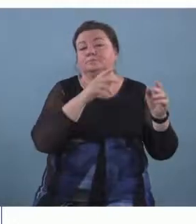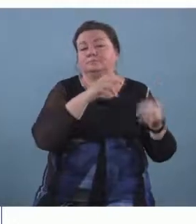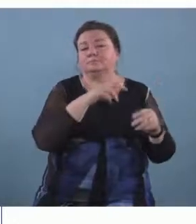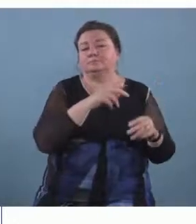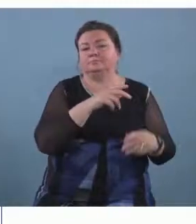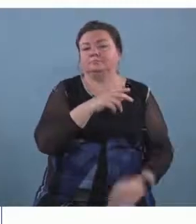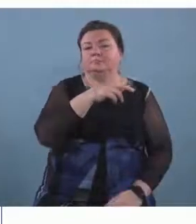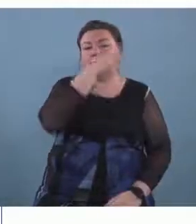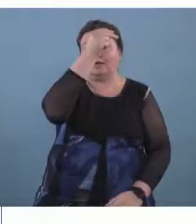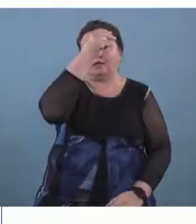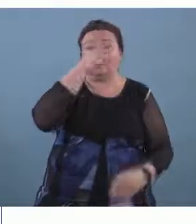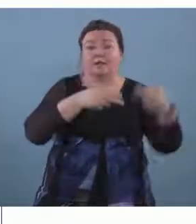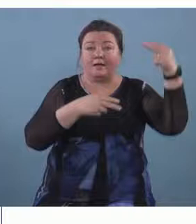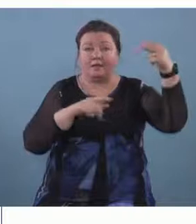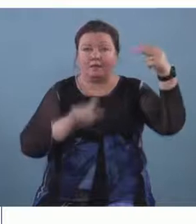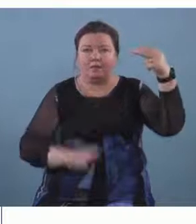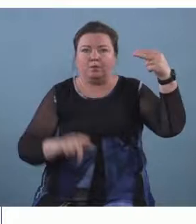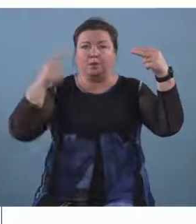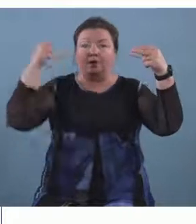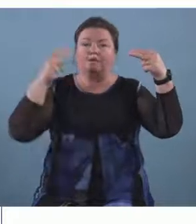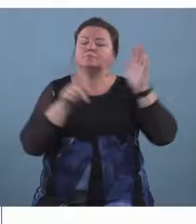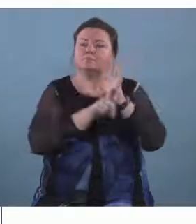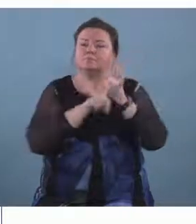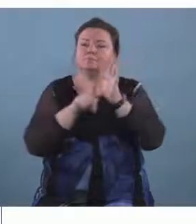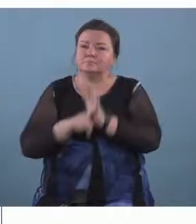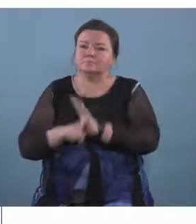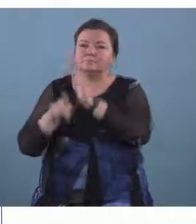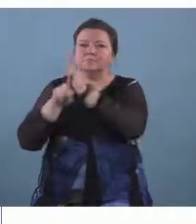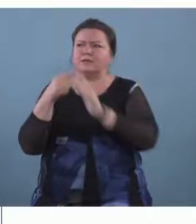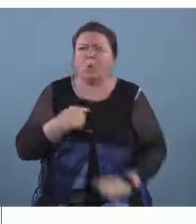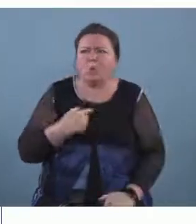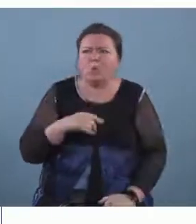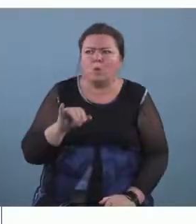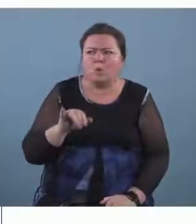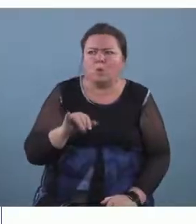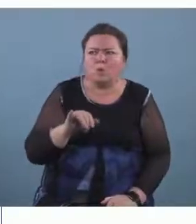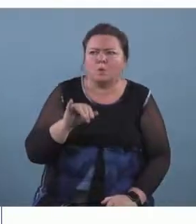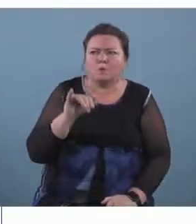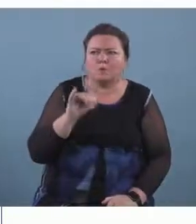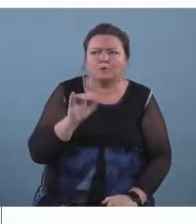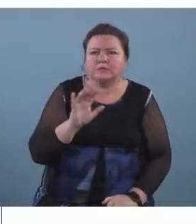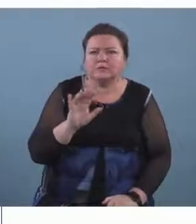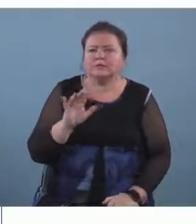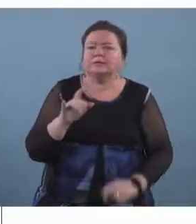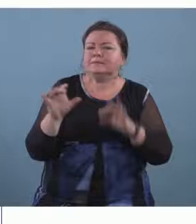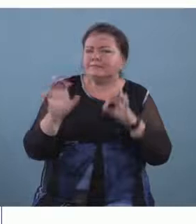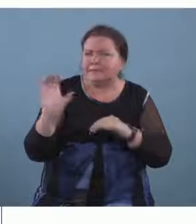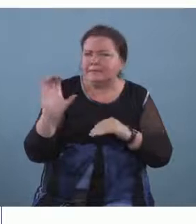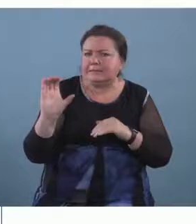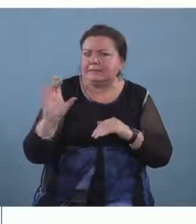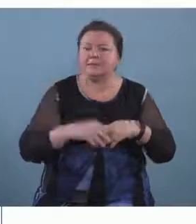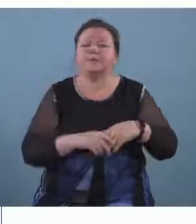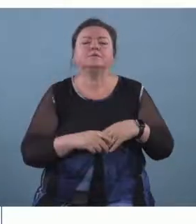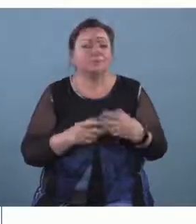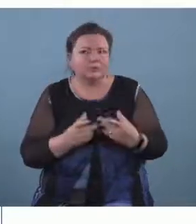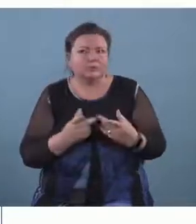which one was that and if they say that we see that three and we'll do this again um you know